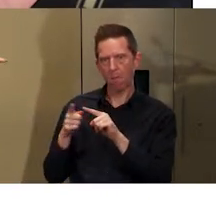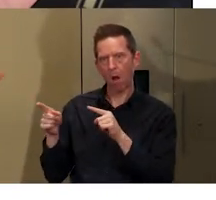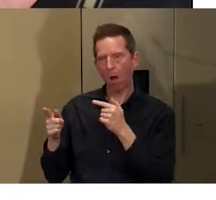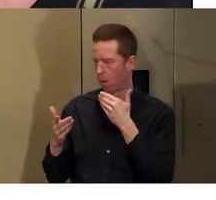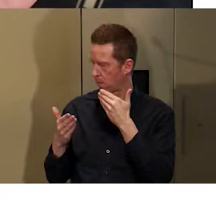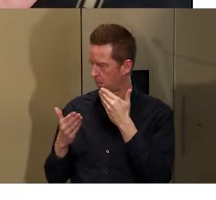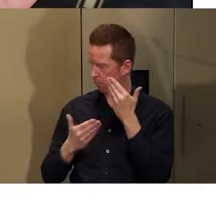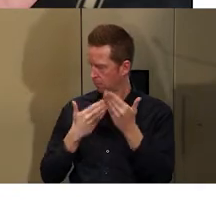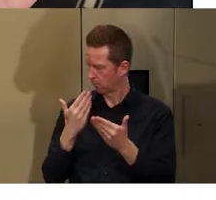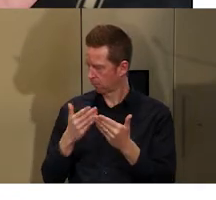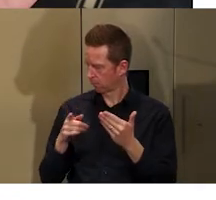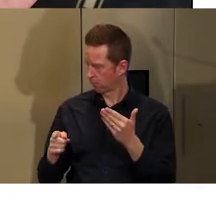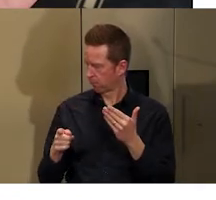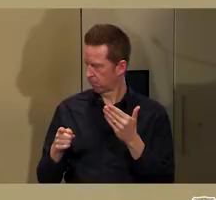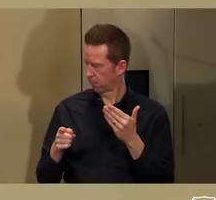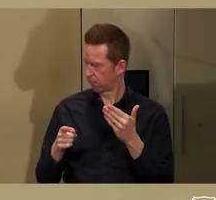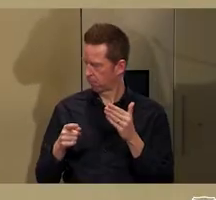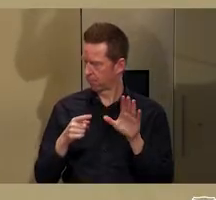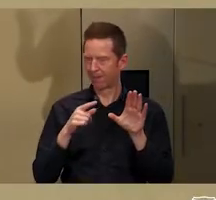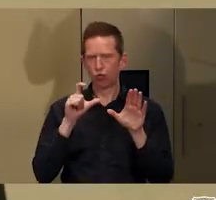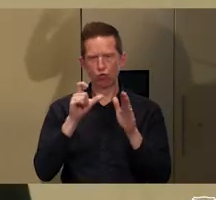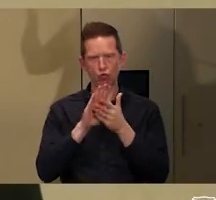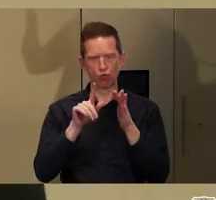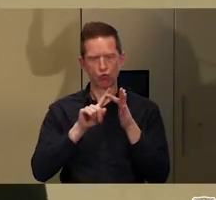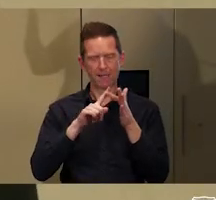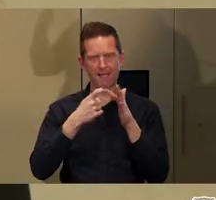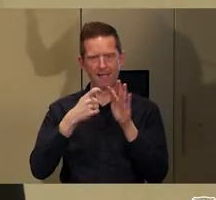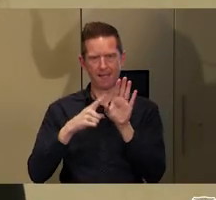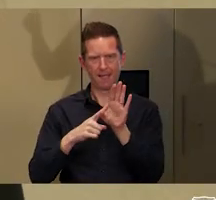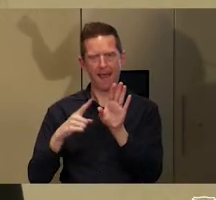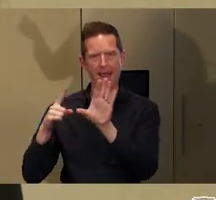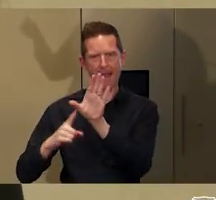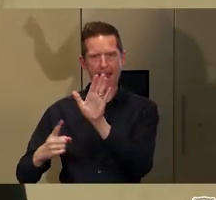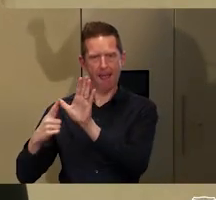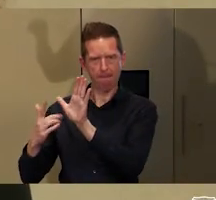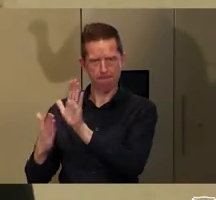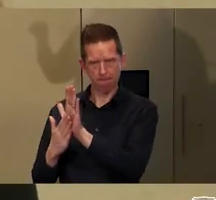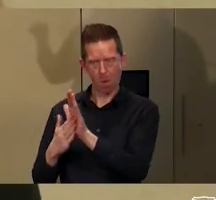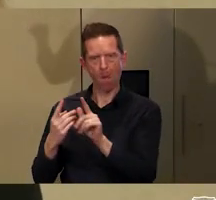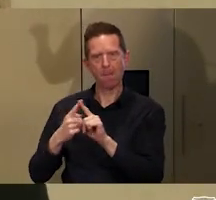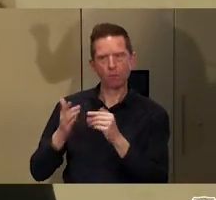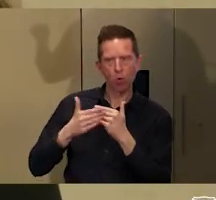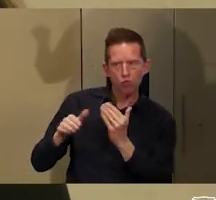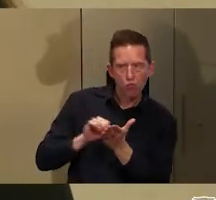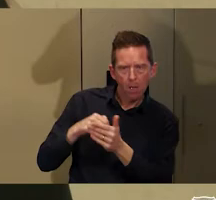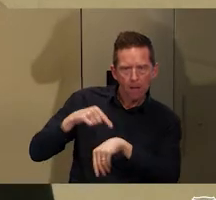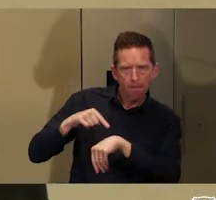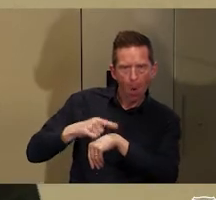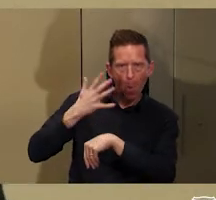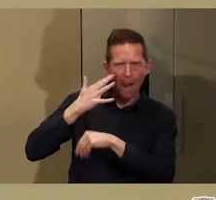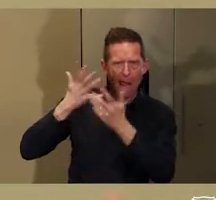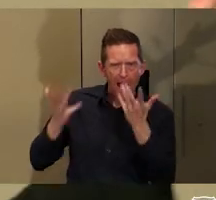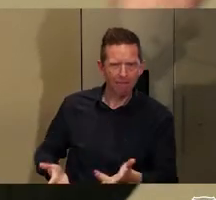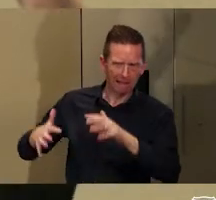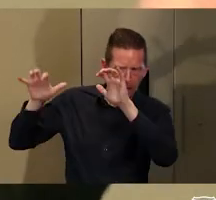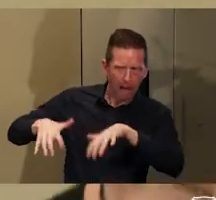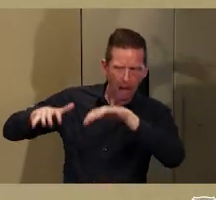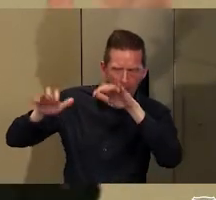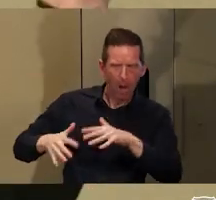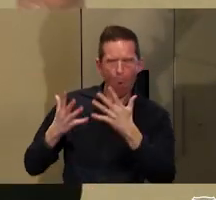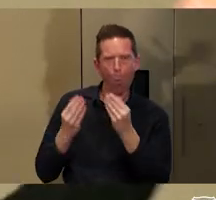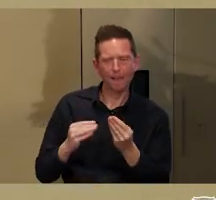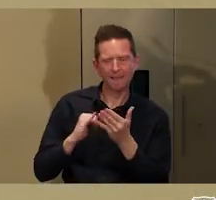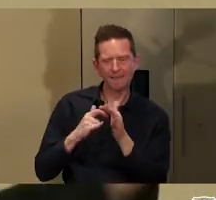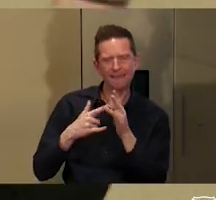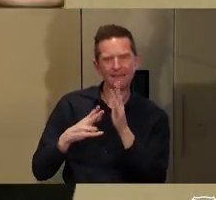cheeky yam. And it's also the word to describe the time of year that's the end of the wet season. Now, you might look at that and think, well, you know,